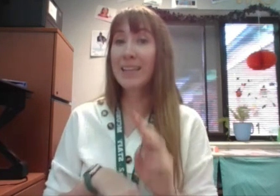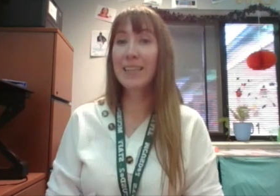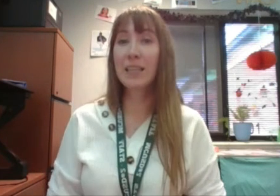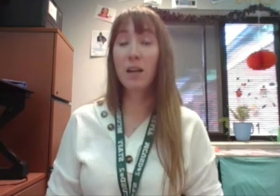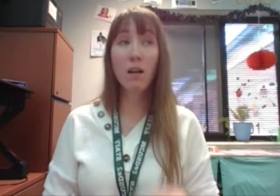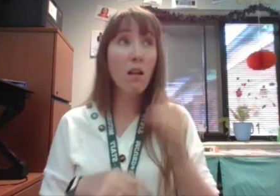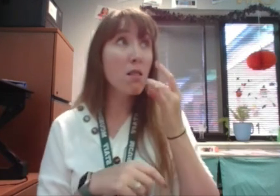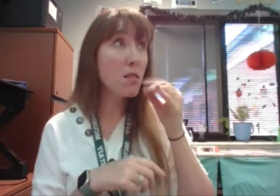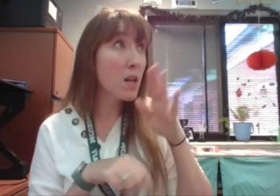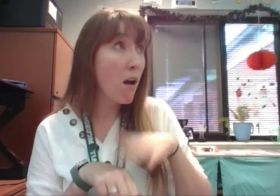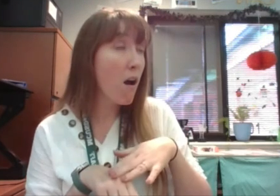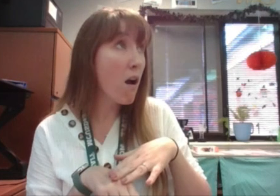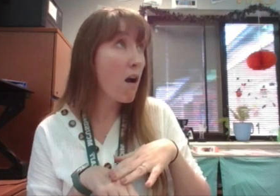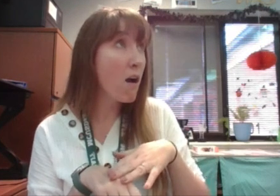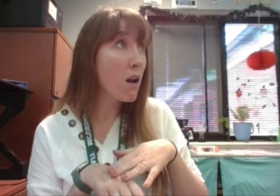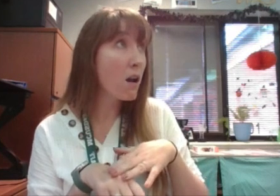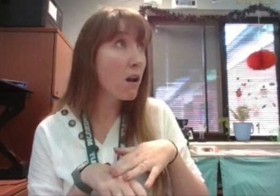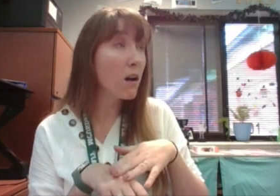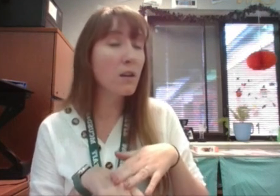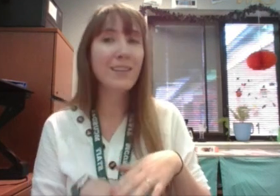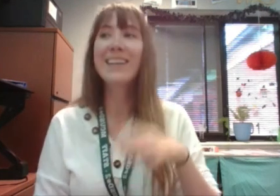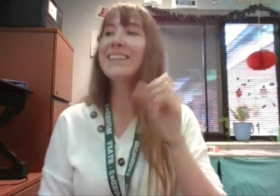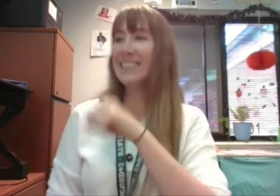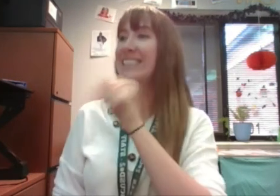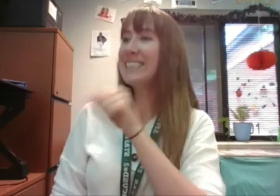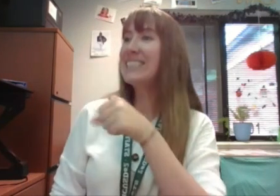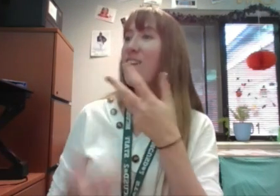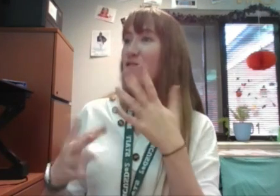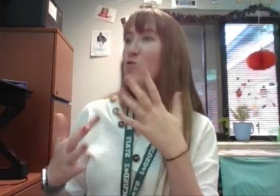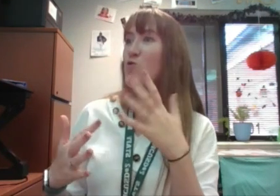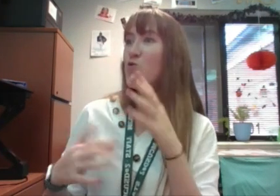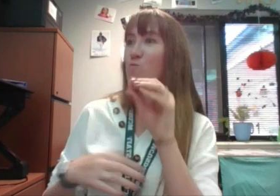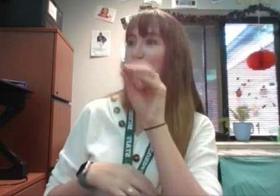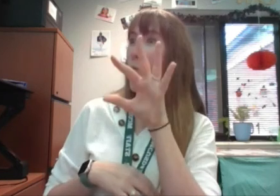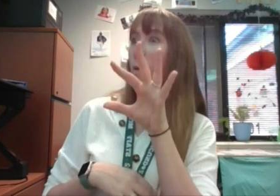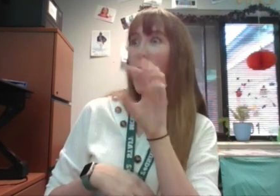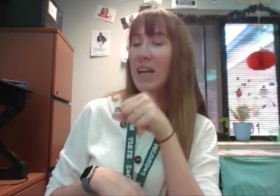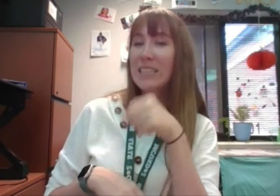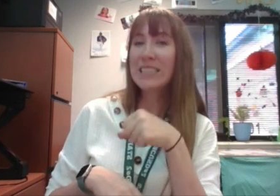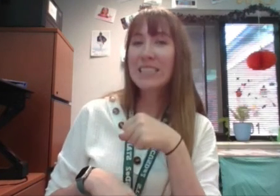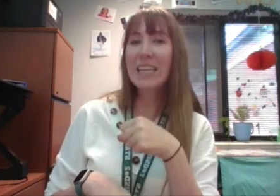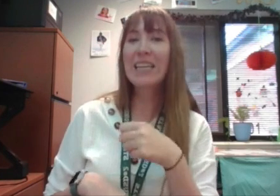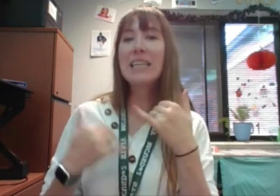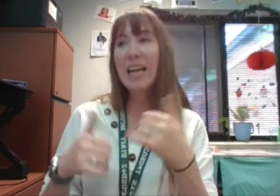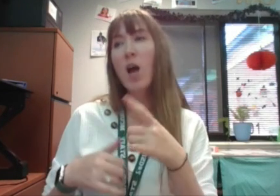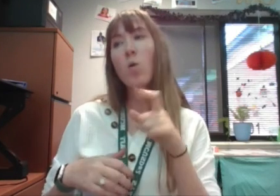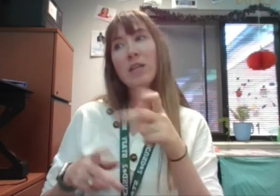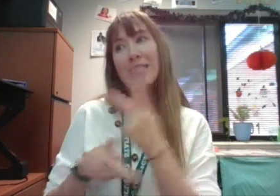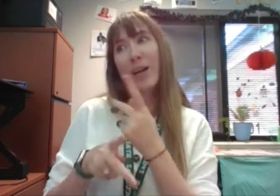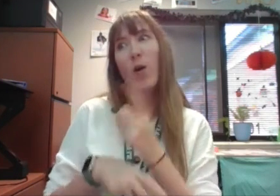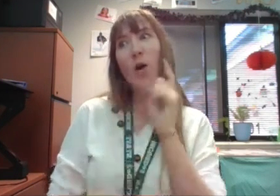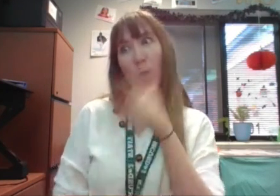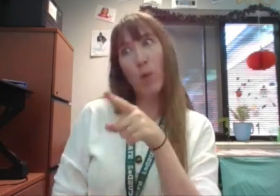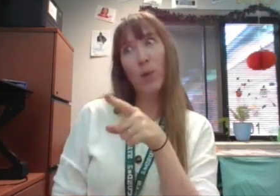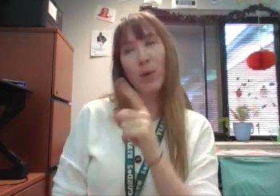Is it lit? She asks. It is. Sissy says. Now we'll take care of you.